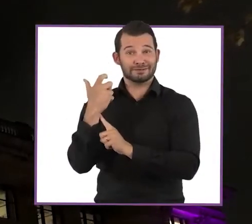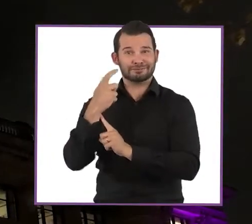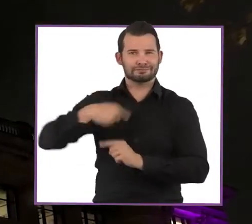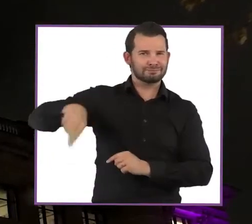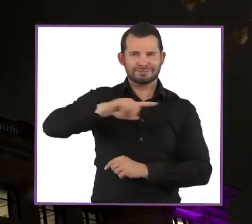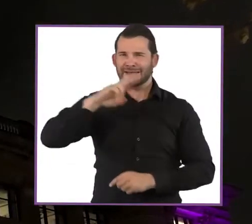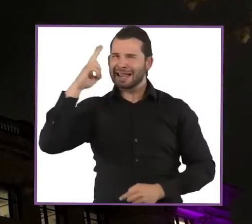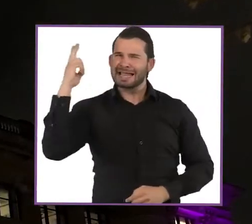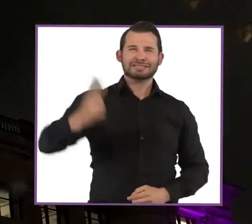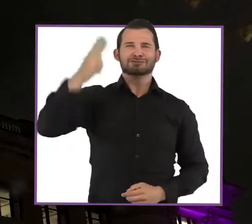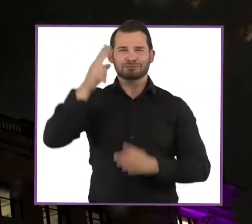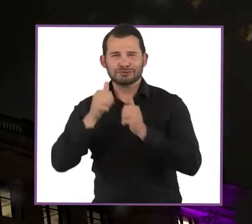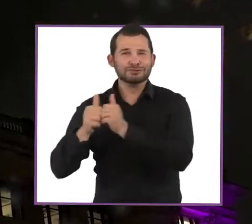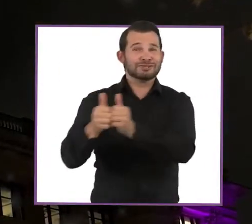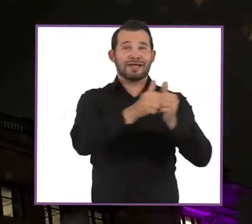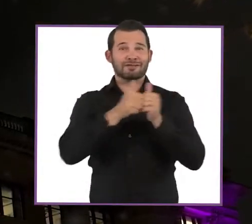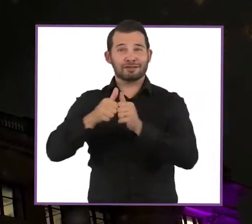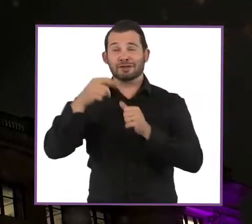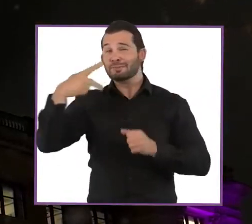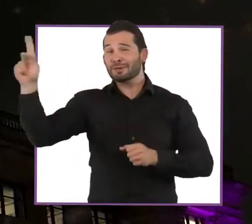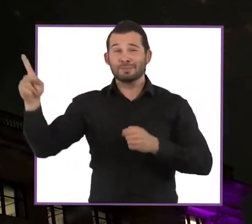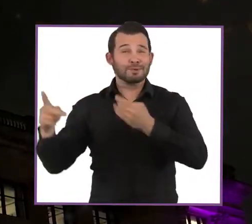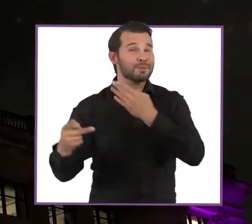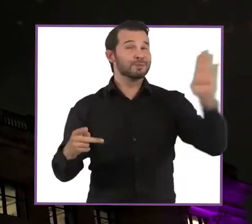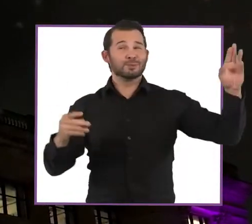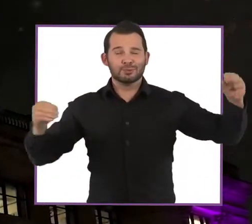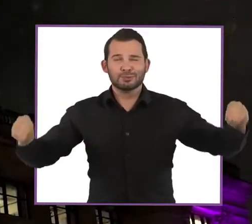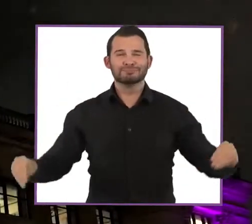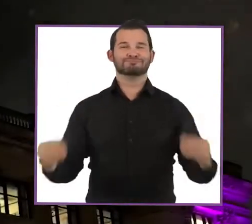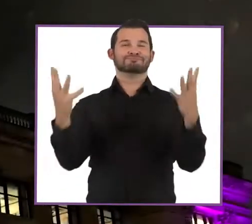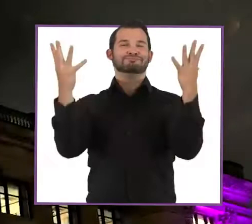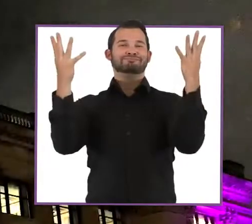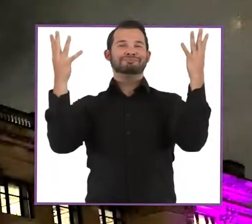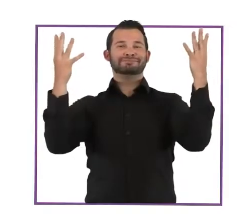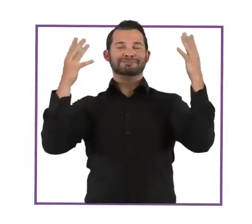21st let's make history together with purple and blue